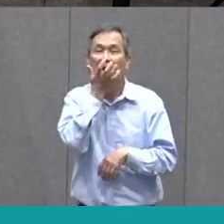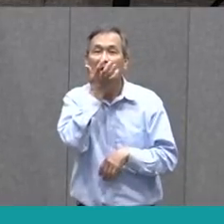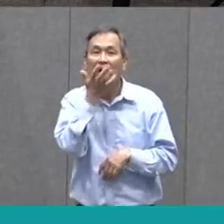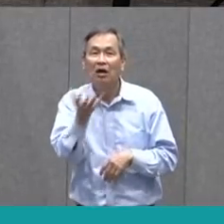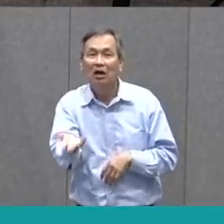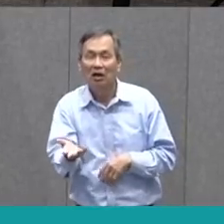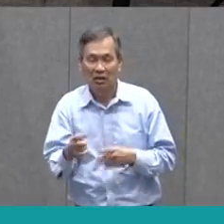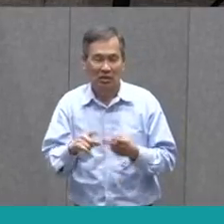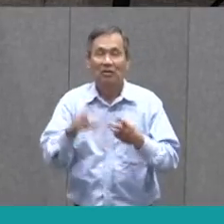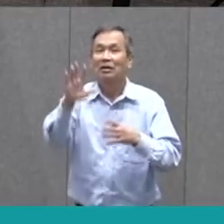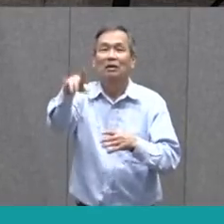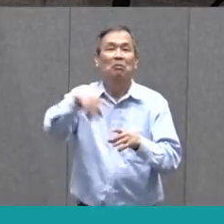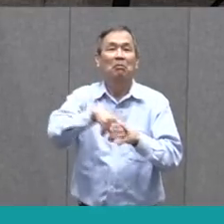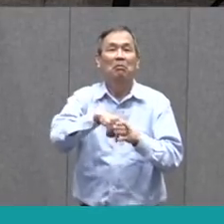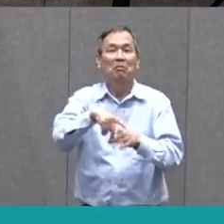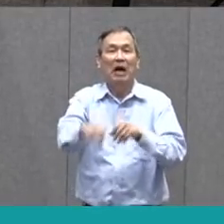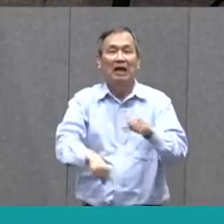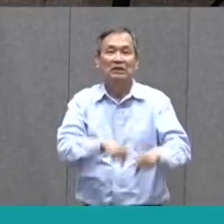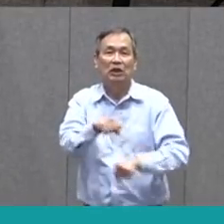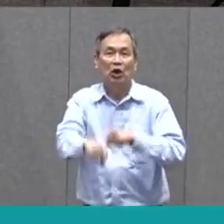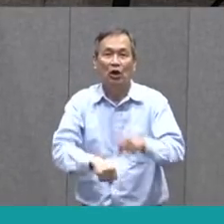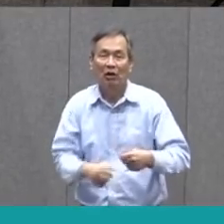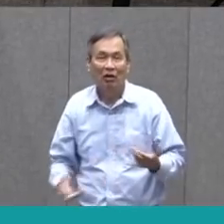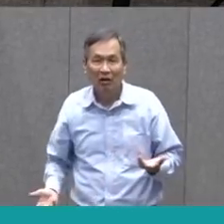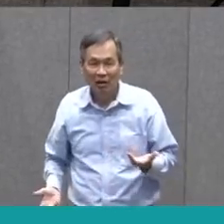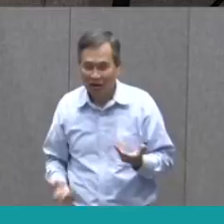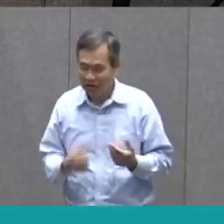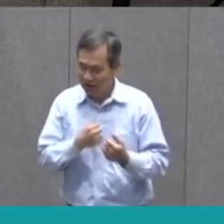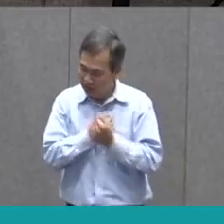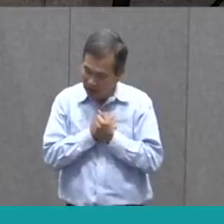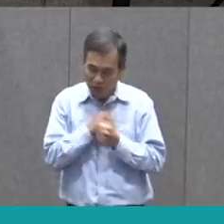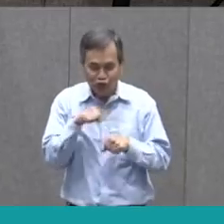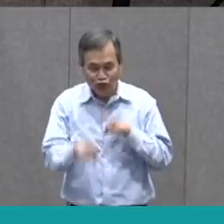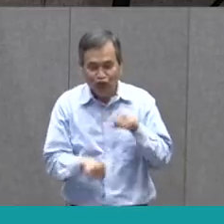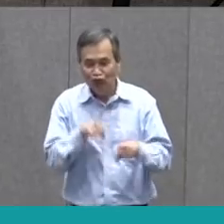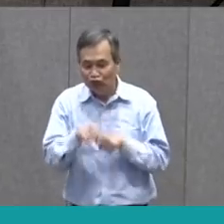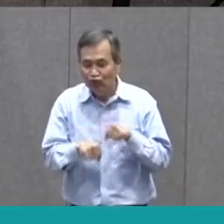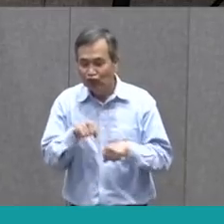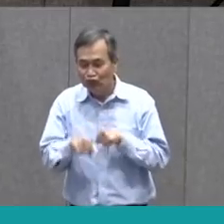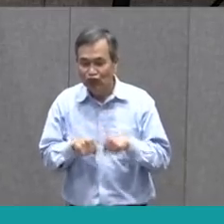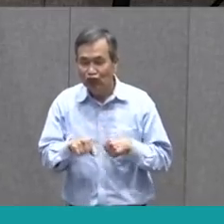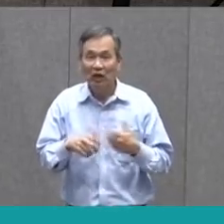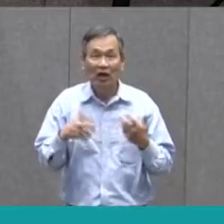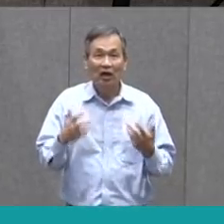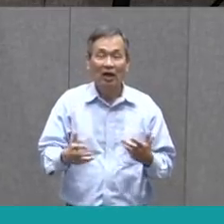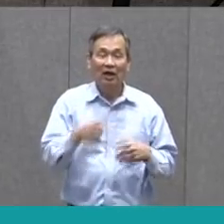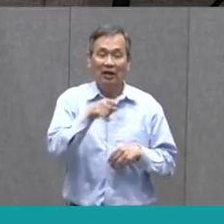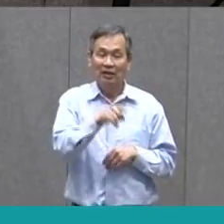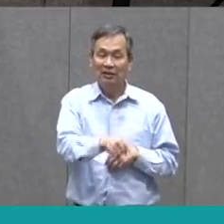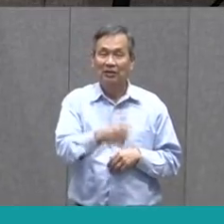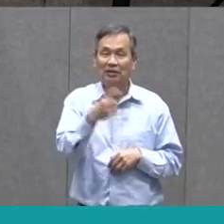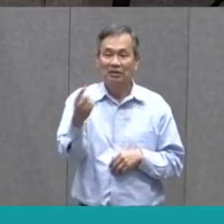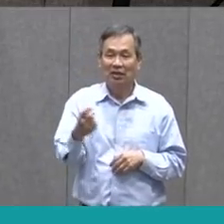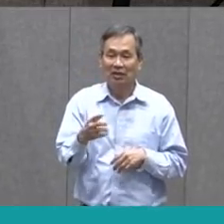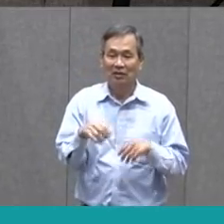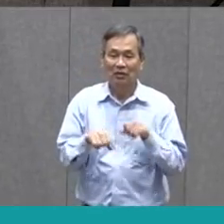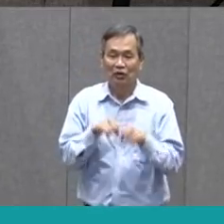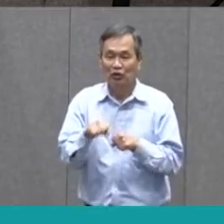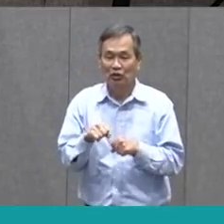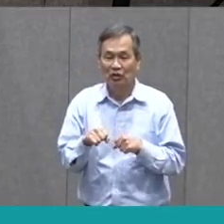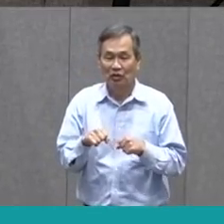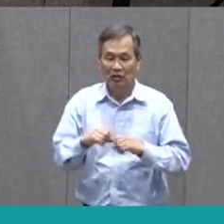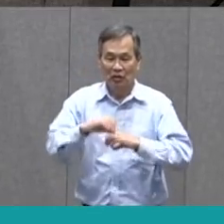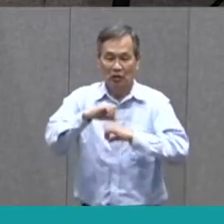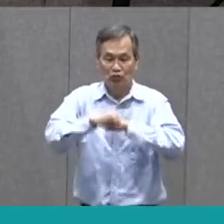about a bicycle? You have a bicycle? I love to ride my bicycle. And then from there, somebody put a motor on it